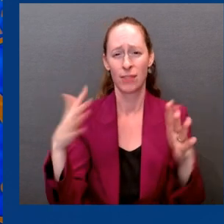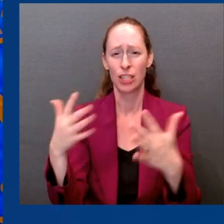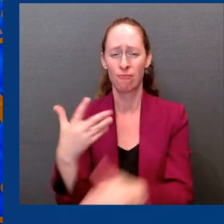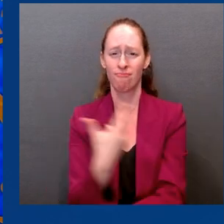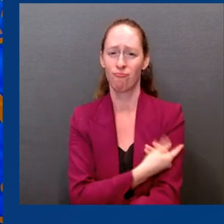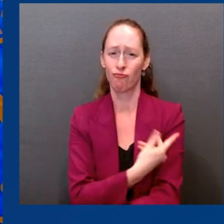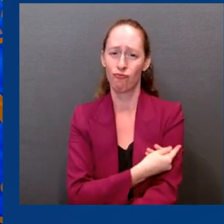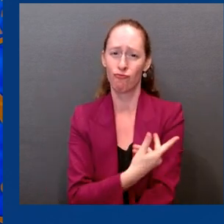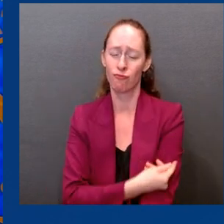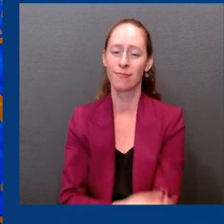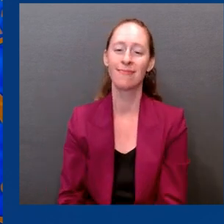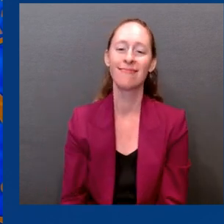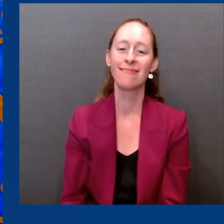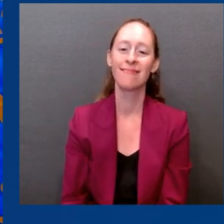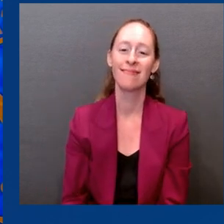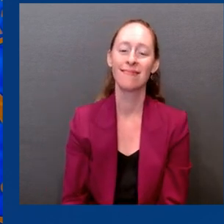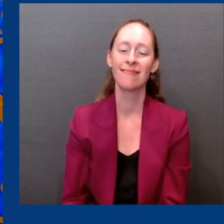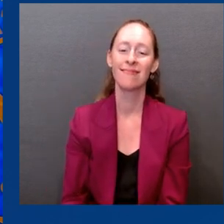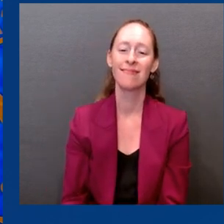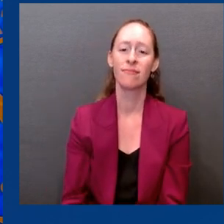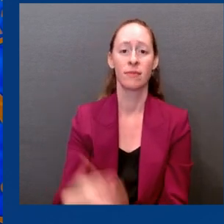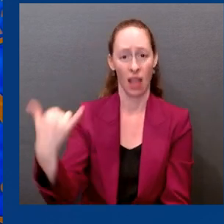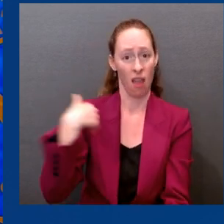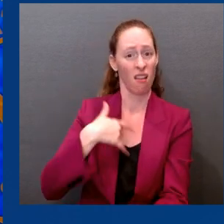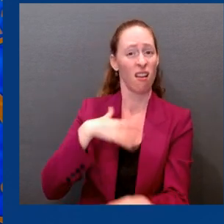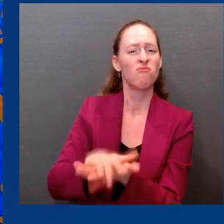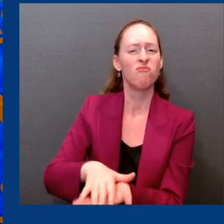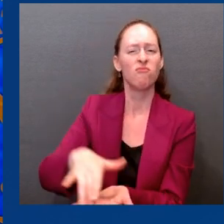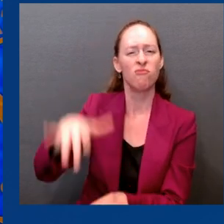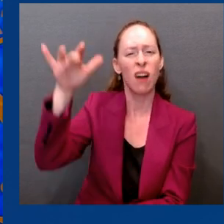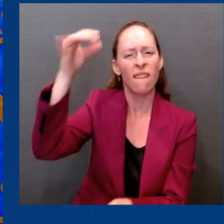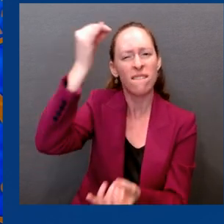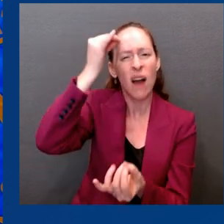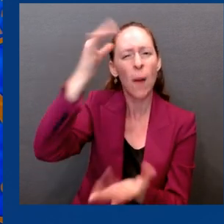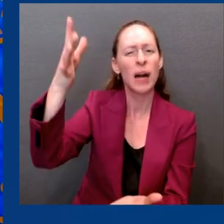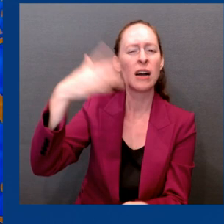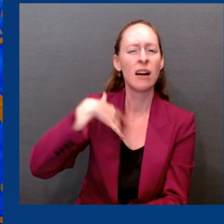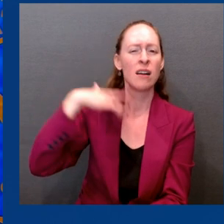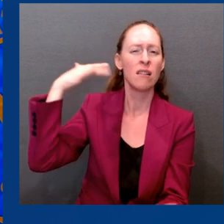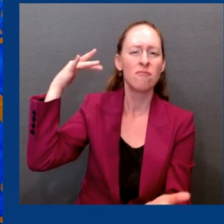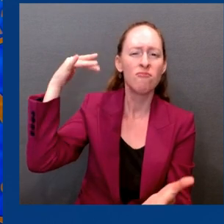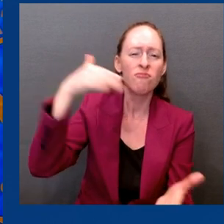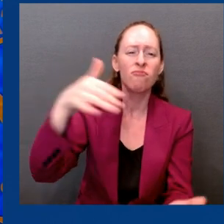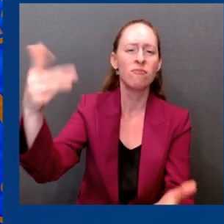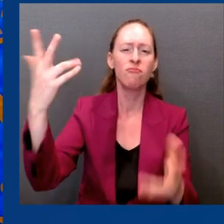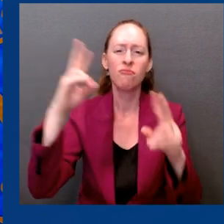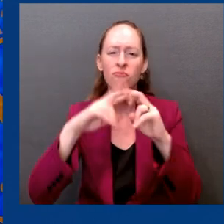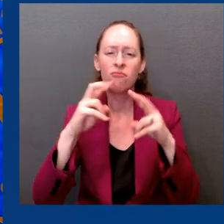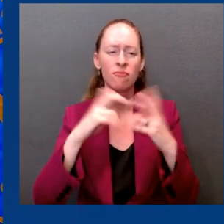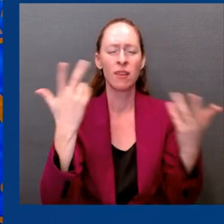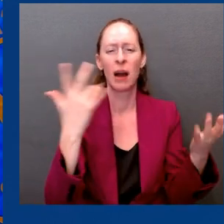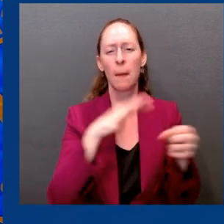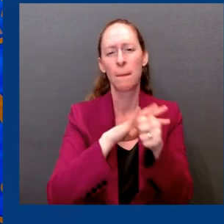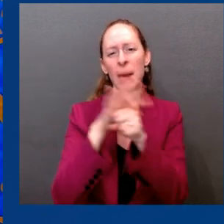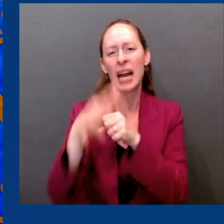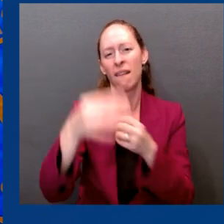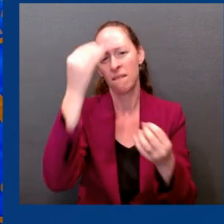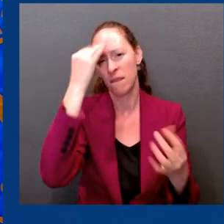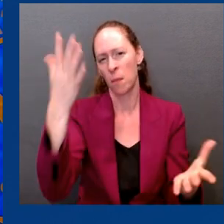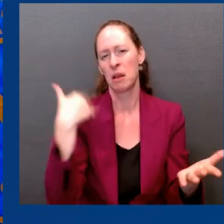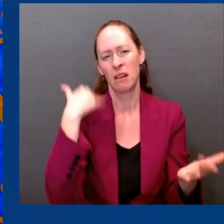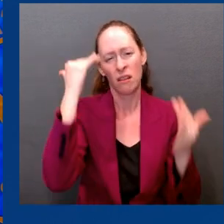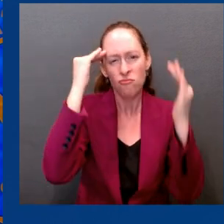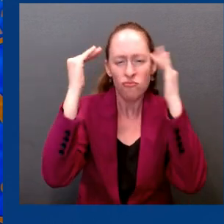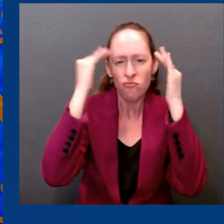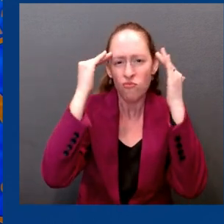than what we have for any prior vaccine. In addition, in clinical trials, more than 1